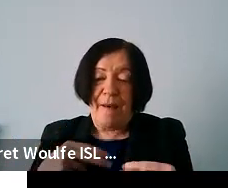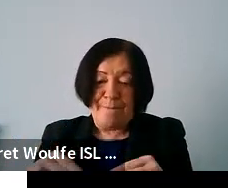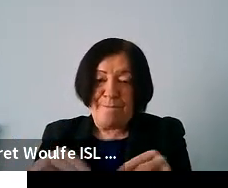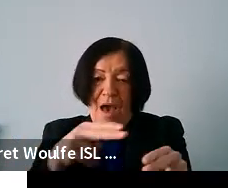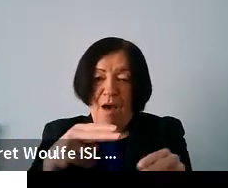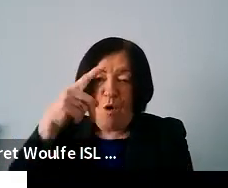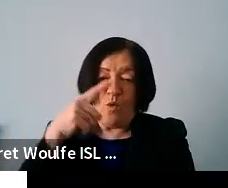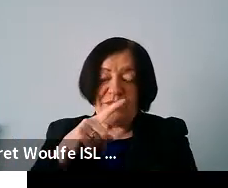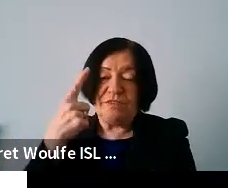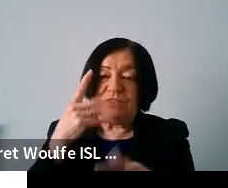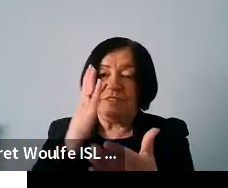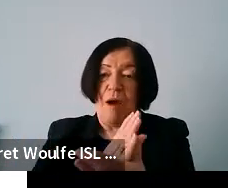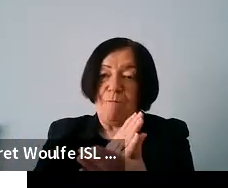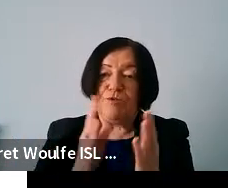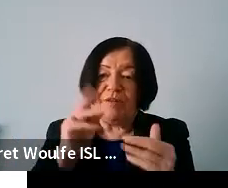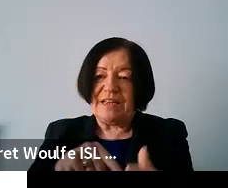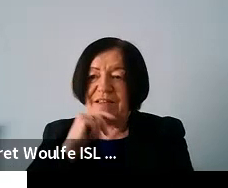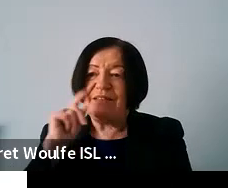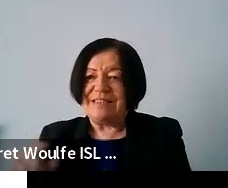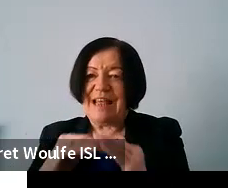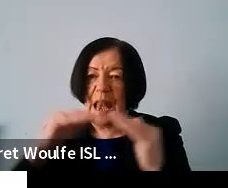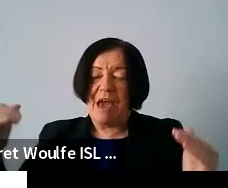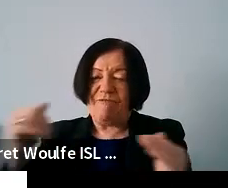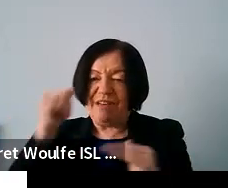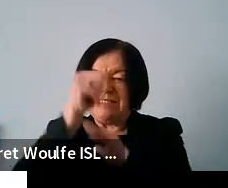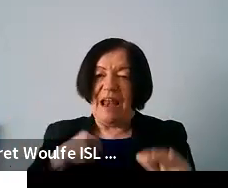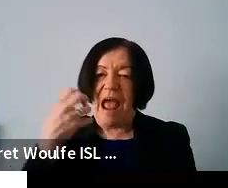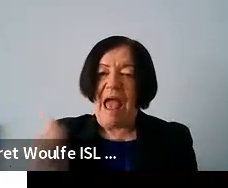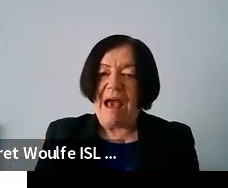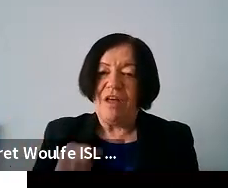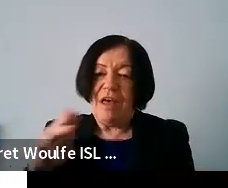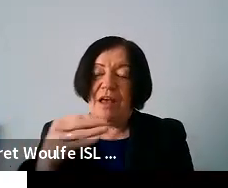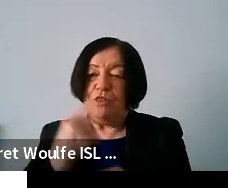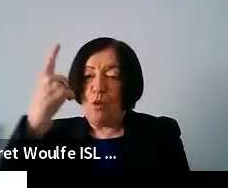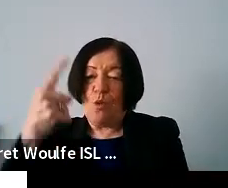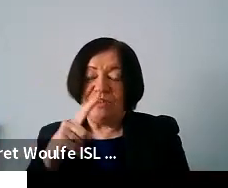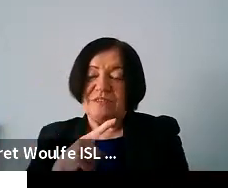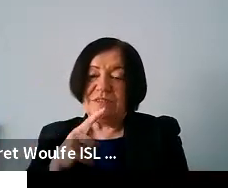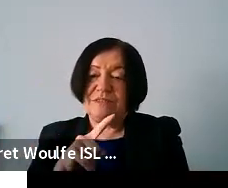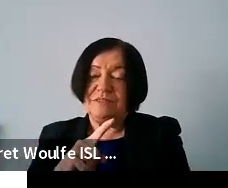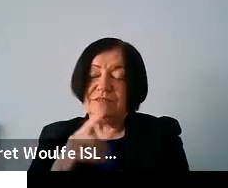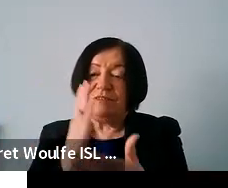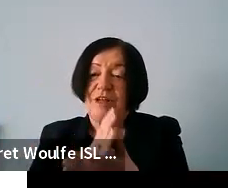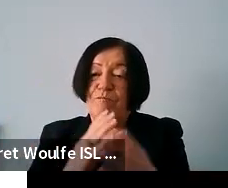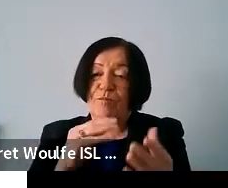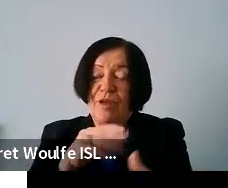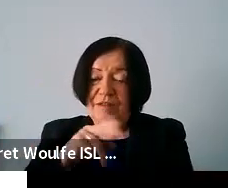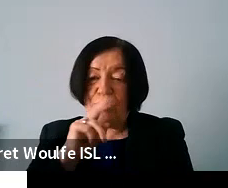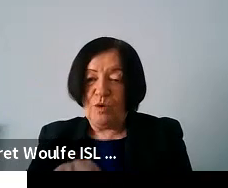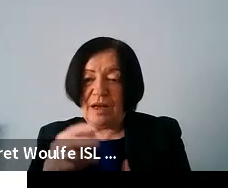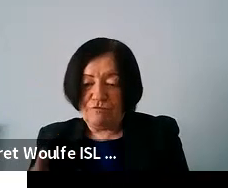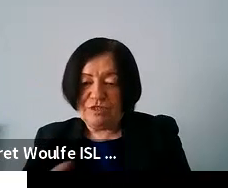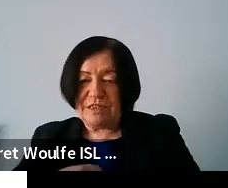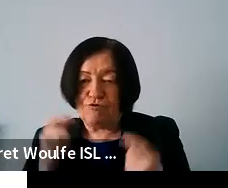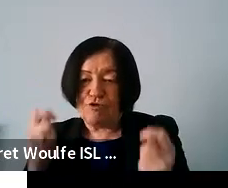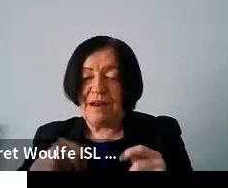-stop shop they can go there and say this is the level of skill i have and then people in the one-stop shop can say well this is where you can get training at